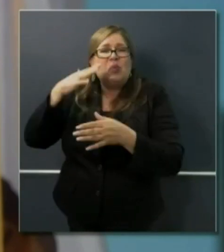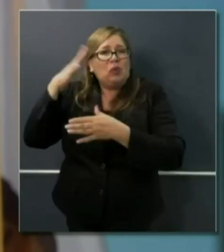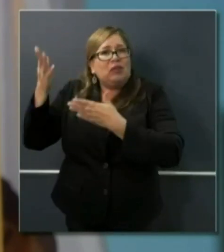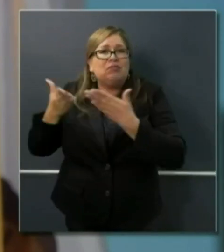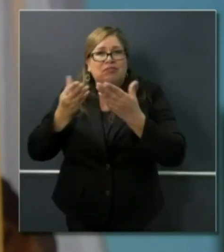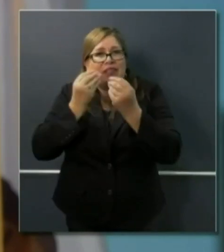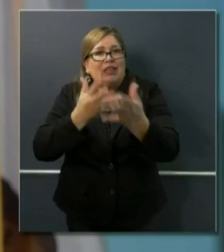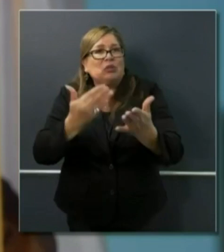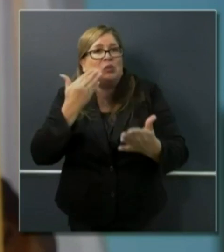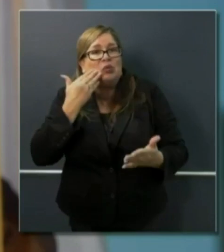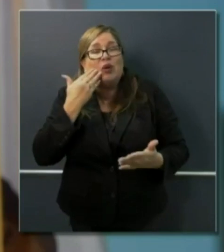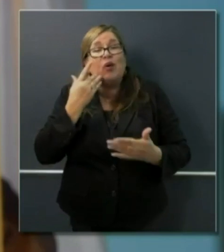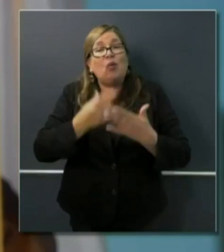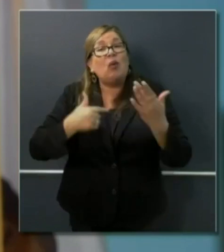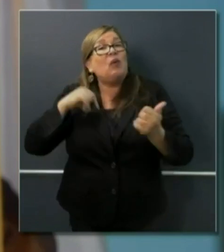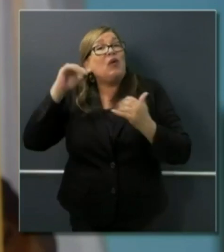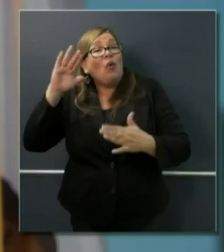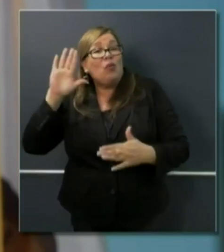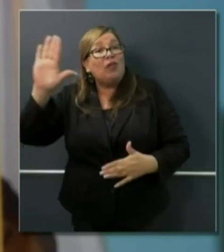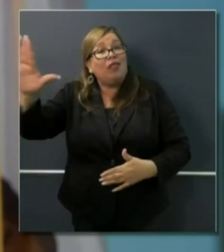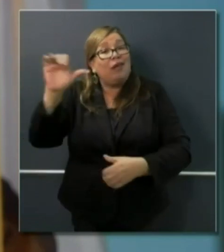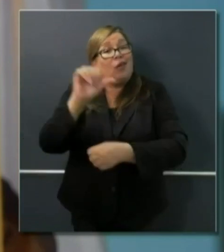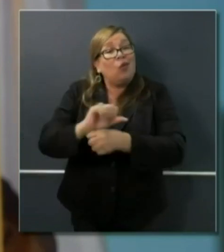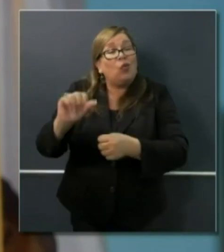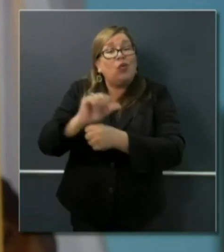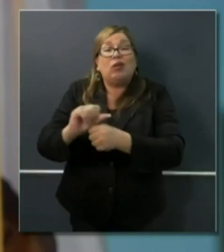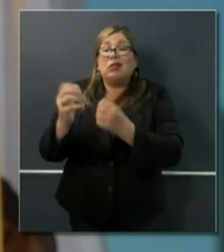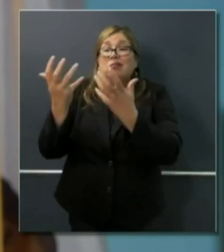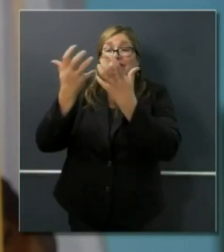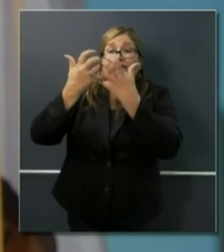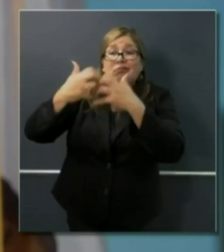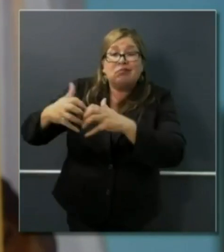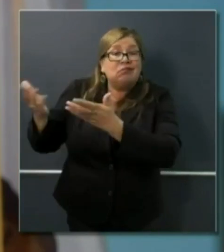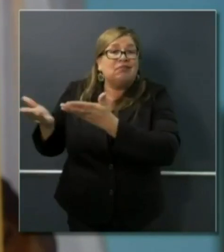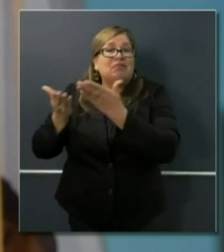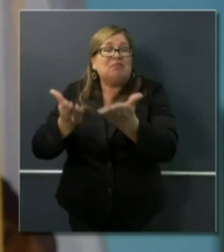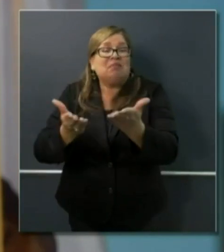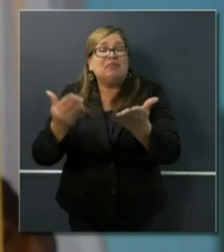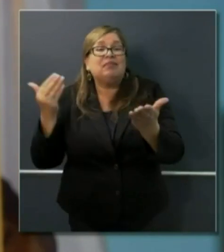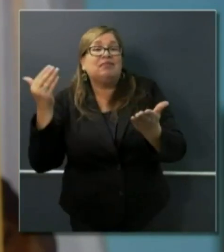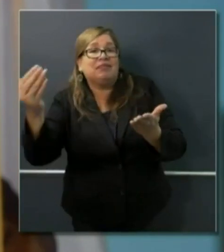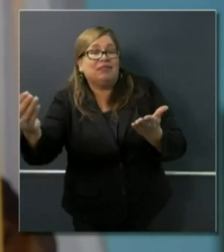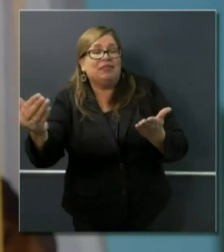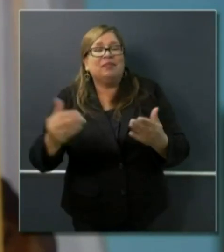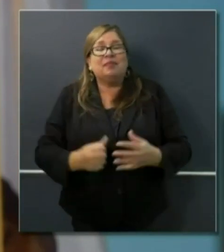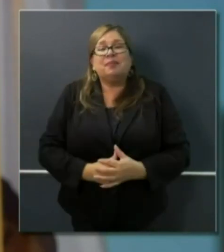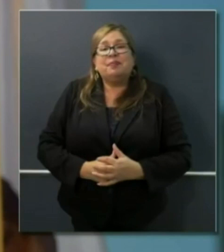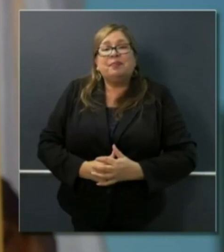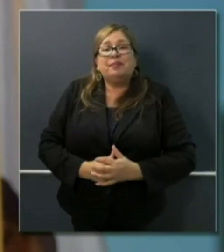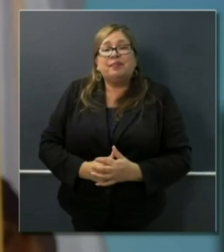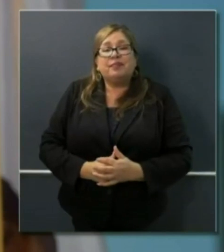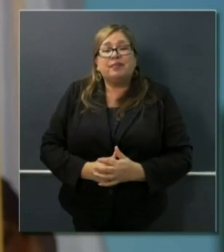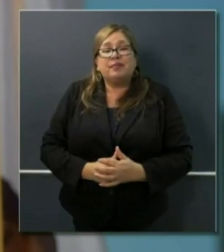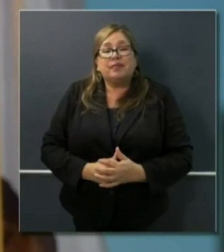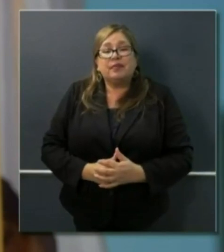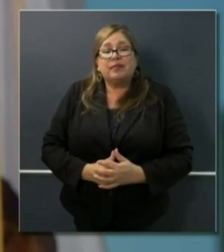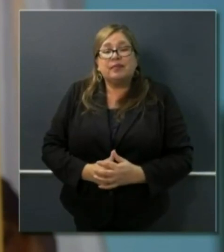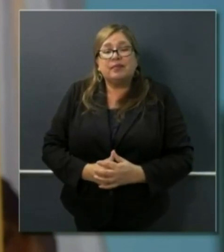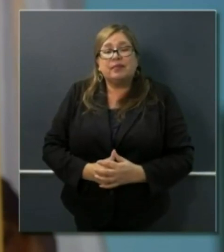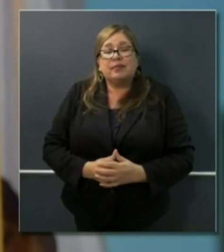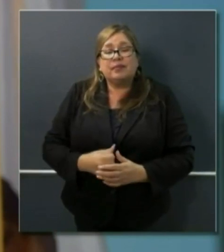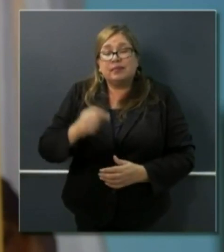and hope their work product will look like over the course of the next weeks and months. As it relates to